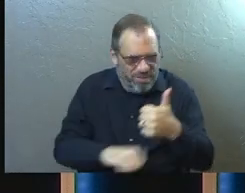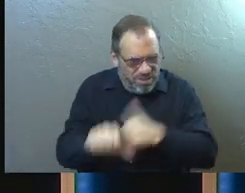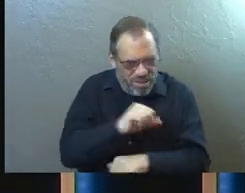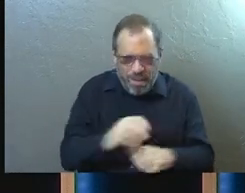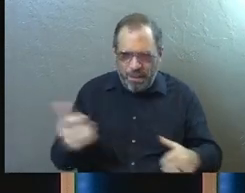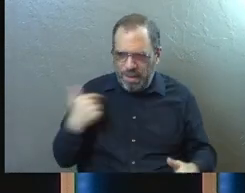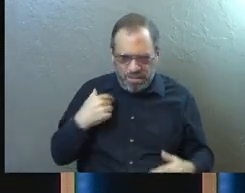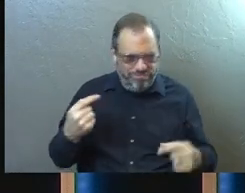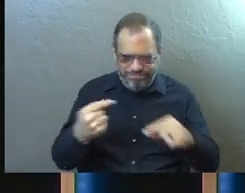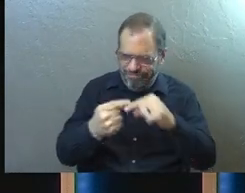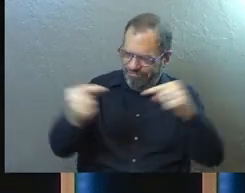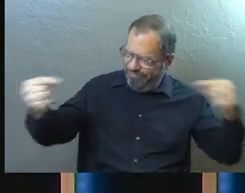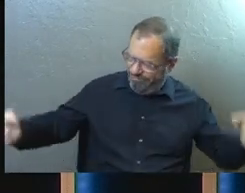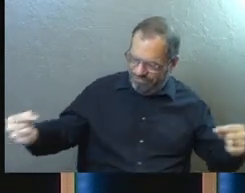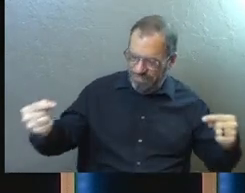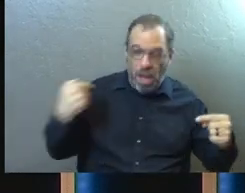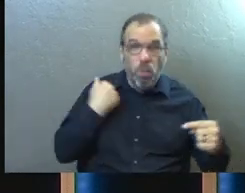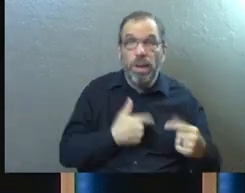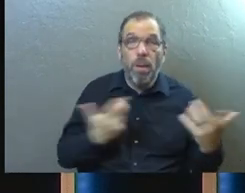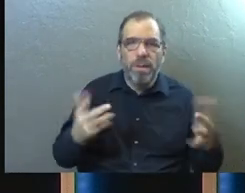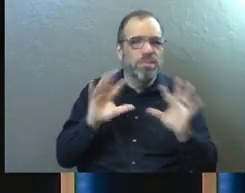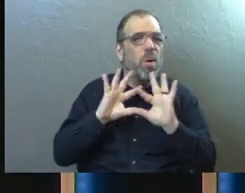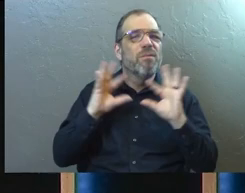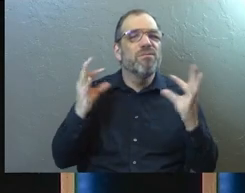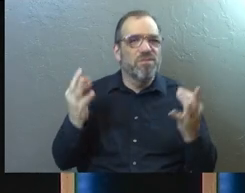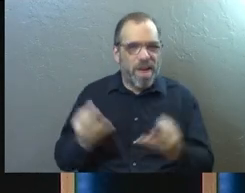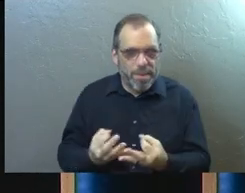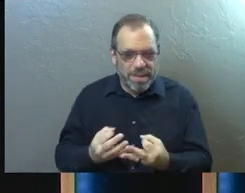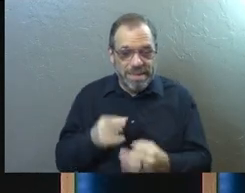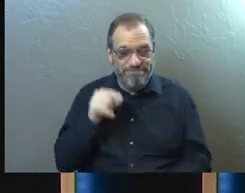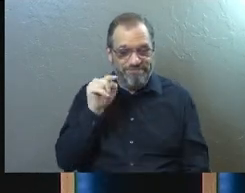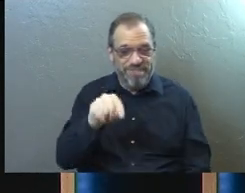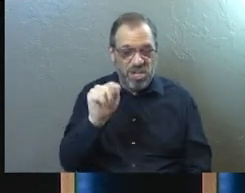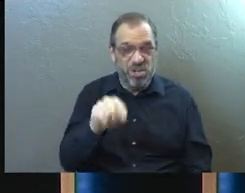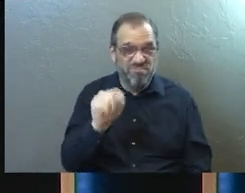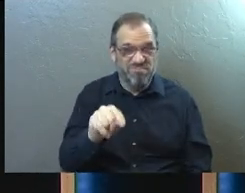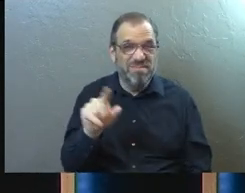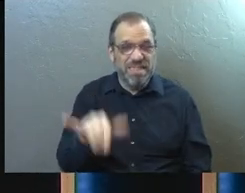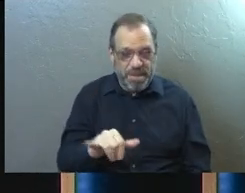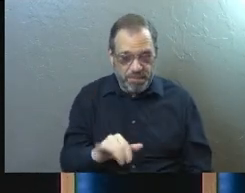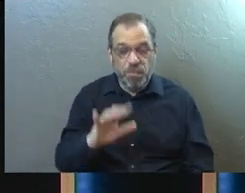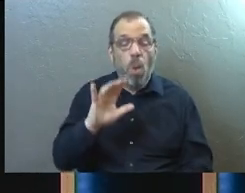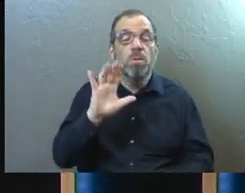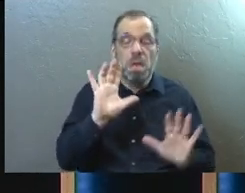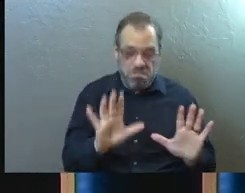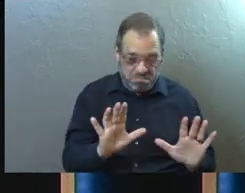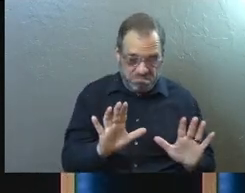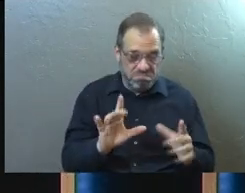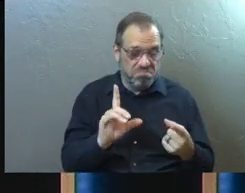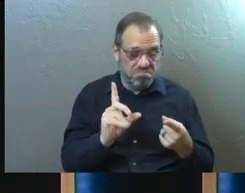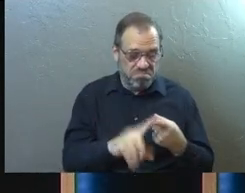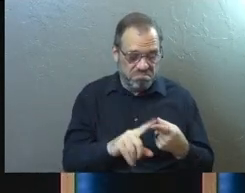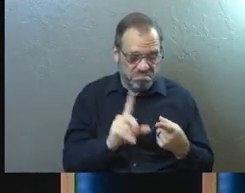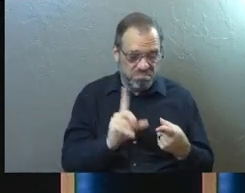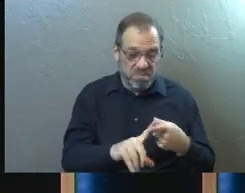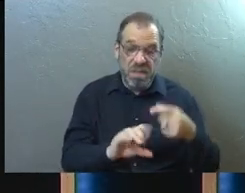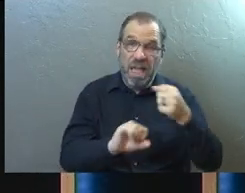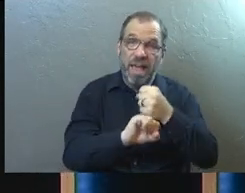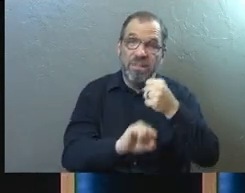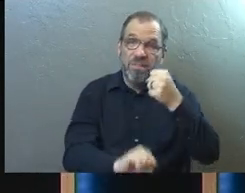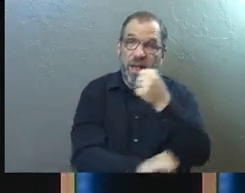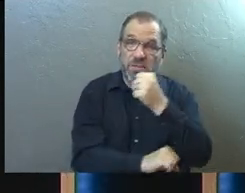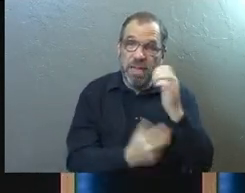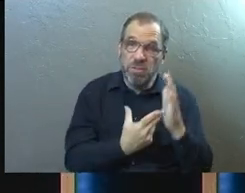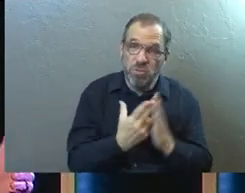each other because we are family? That's what they're going to have to get into now, okay? We've established some of these foundational